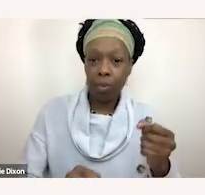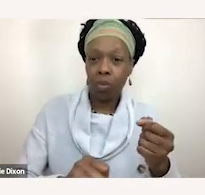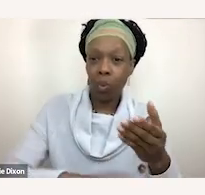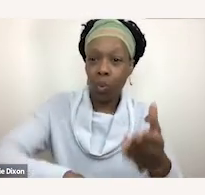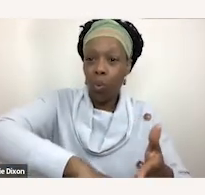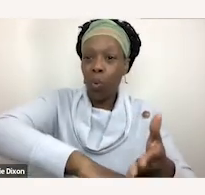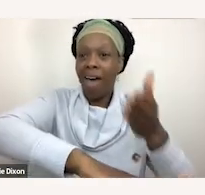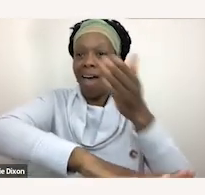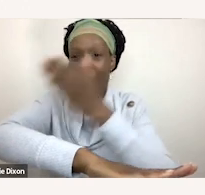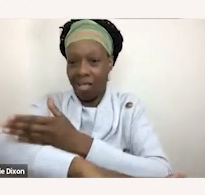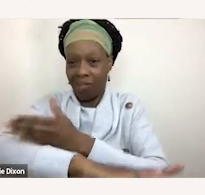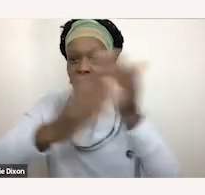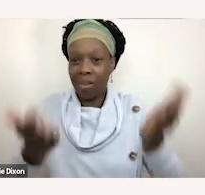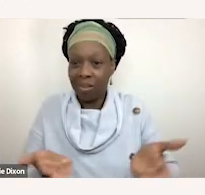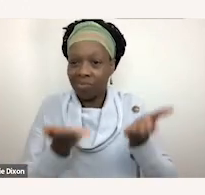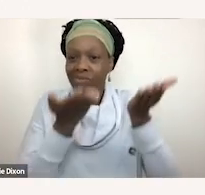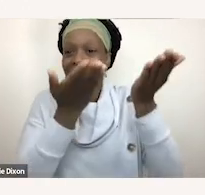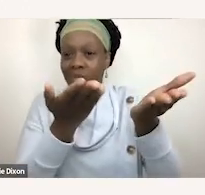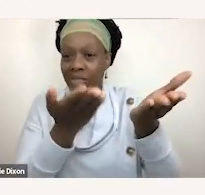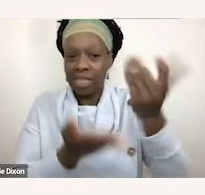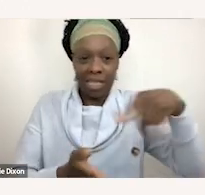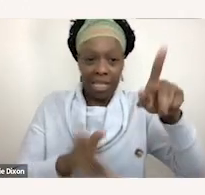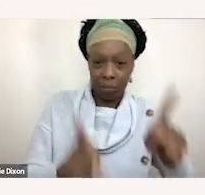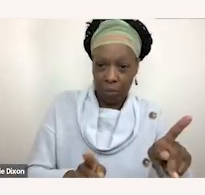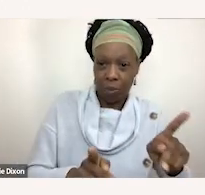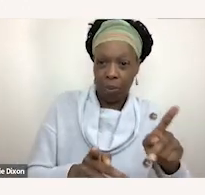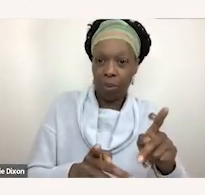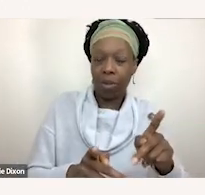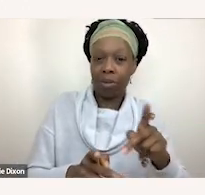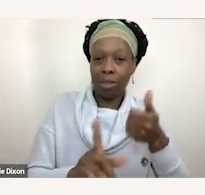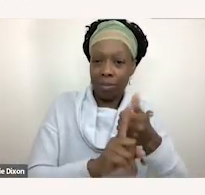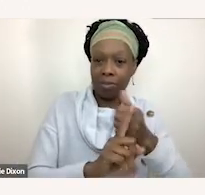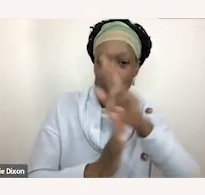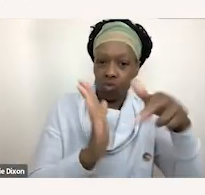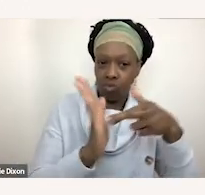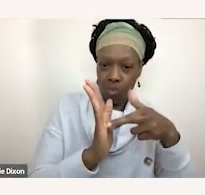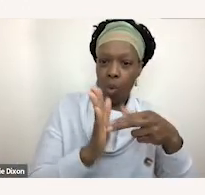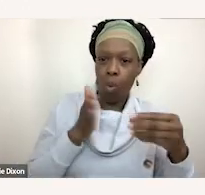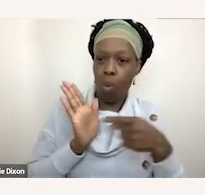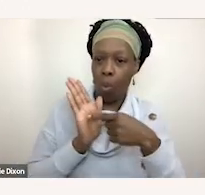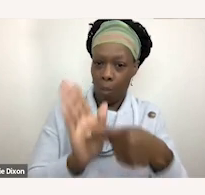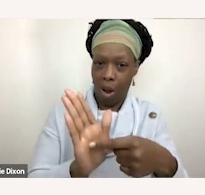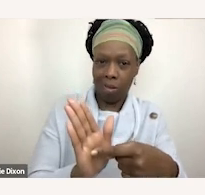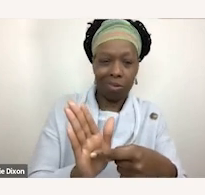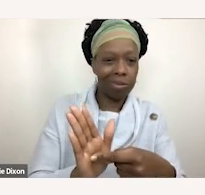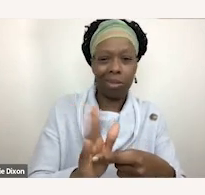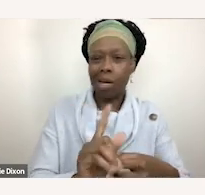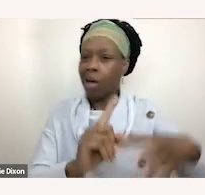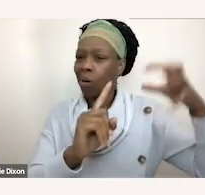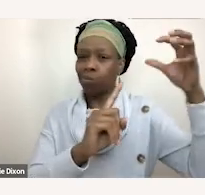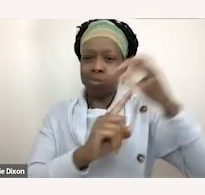introduce you to as role models, as exceptional leaders in their fields, you know, these are really people that have excelled